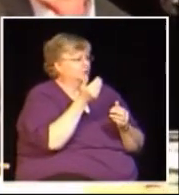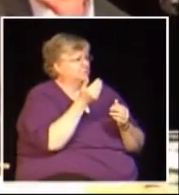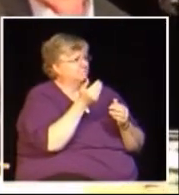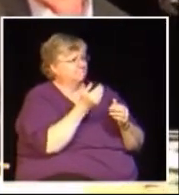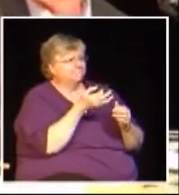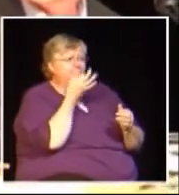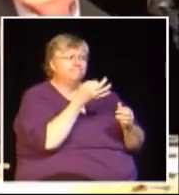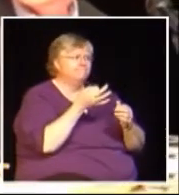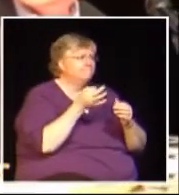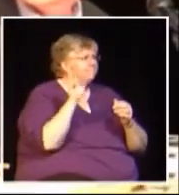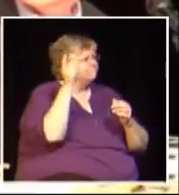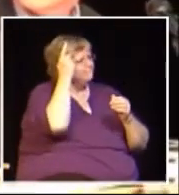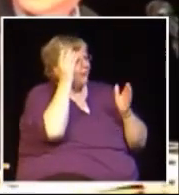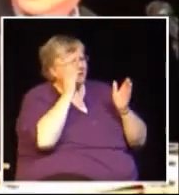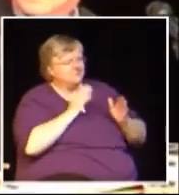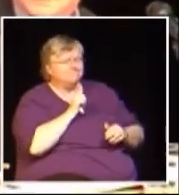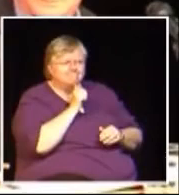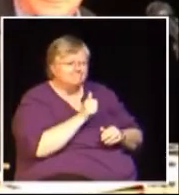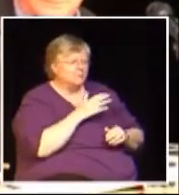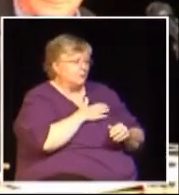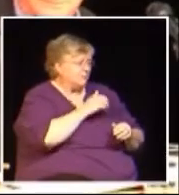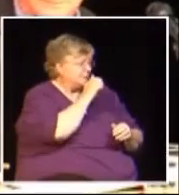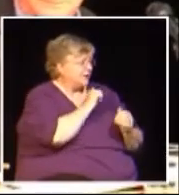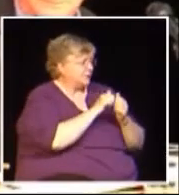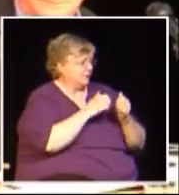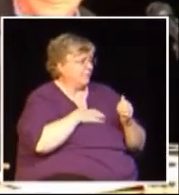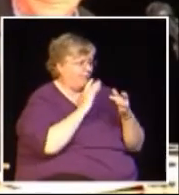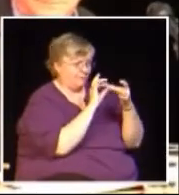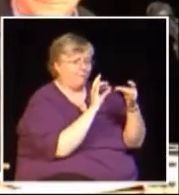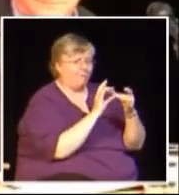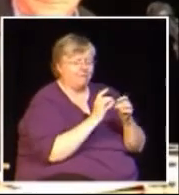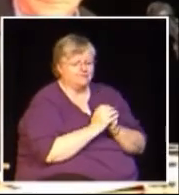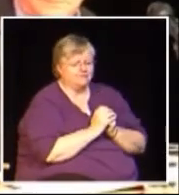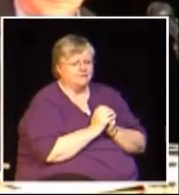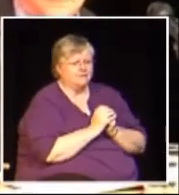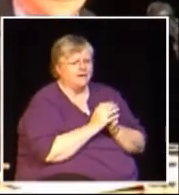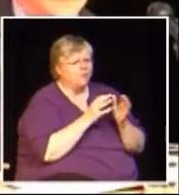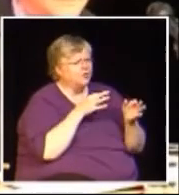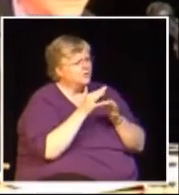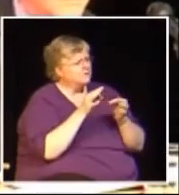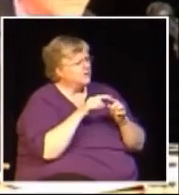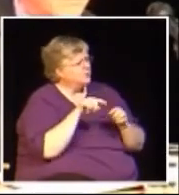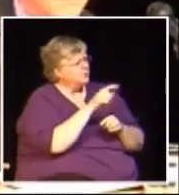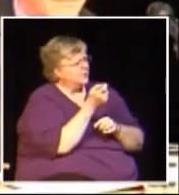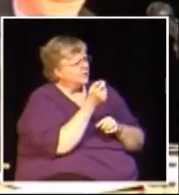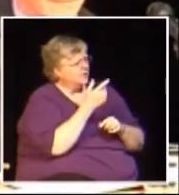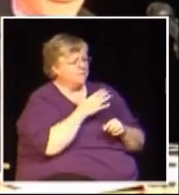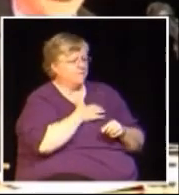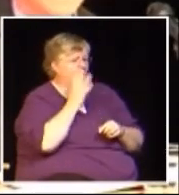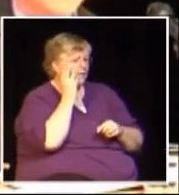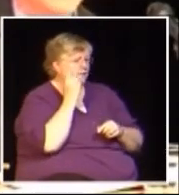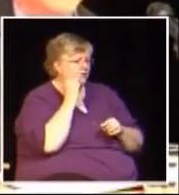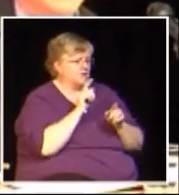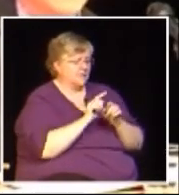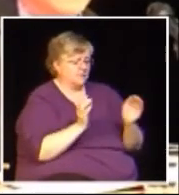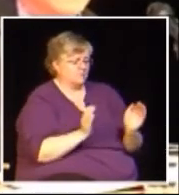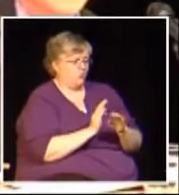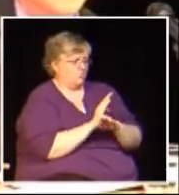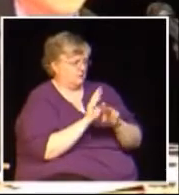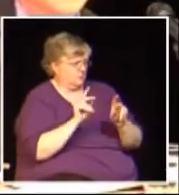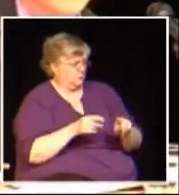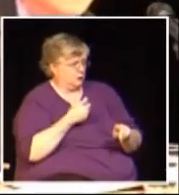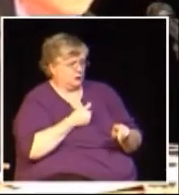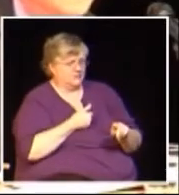proficient political speaker, so please bear with me if I'm a little bit nervous. What I'd like to talk to you a little bit about is